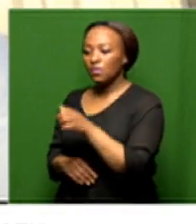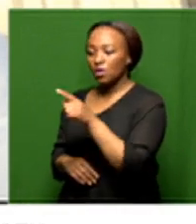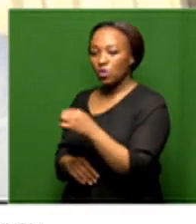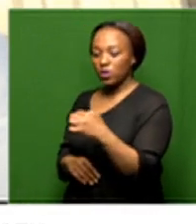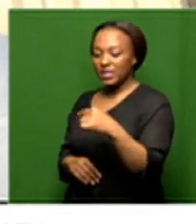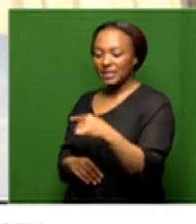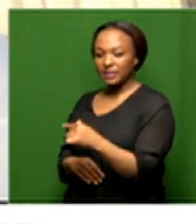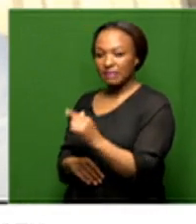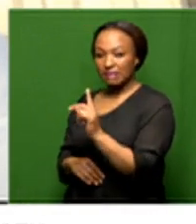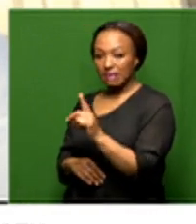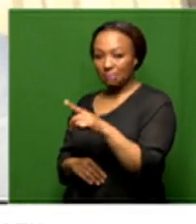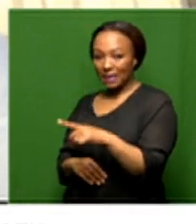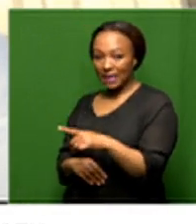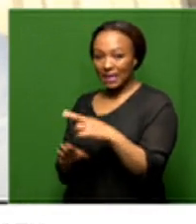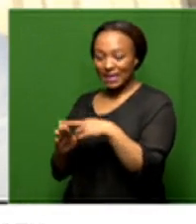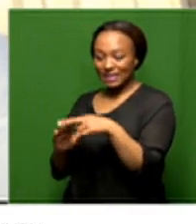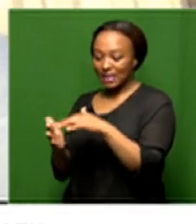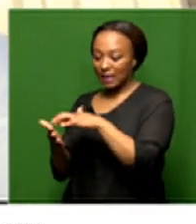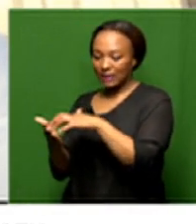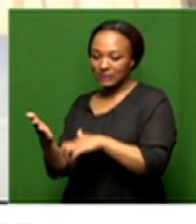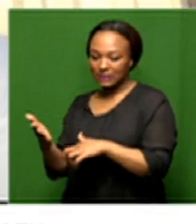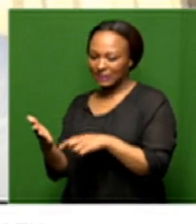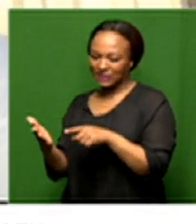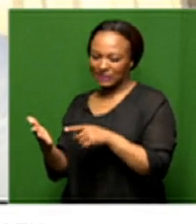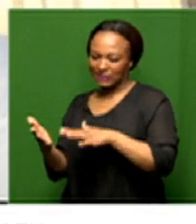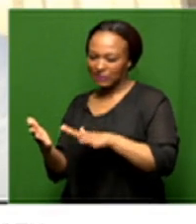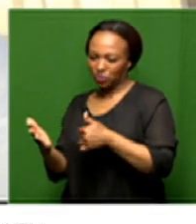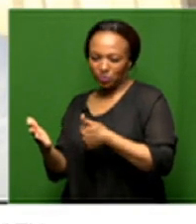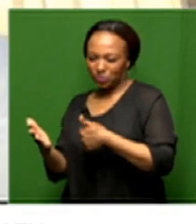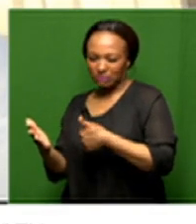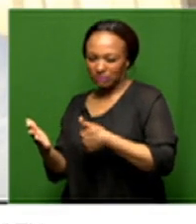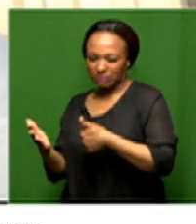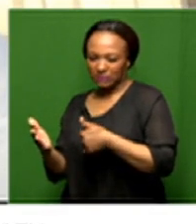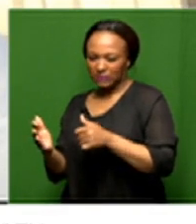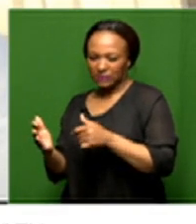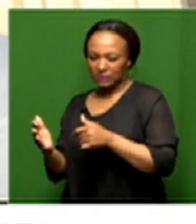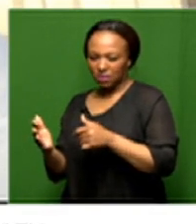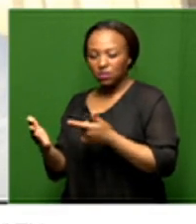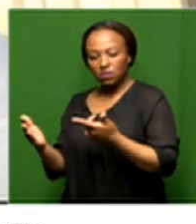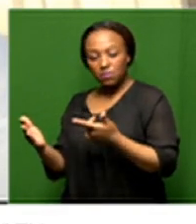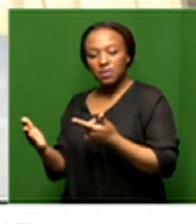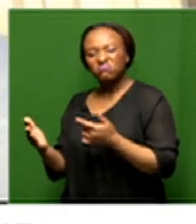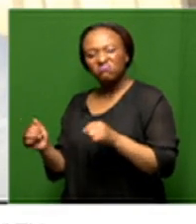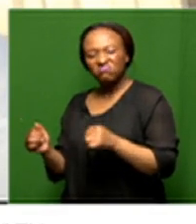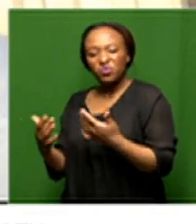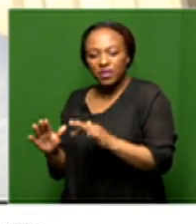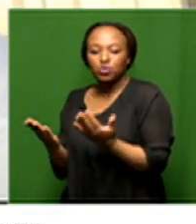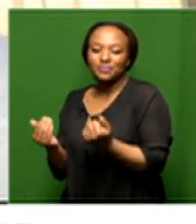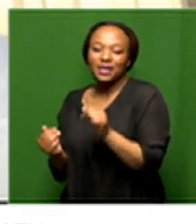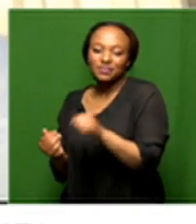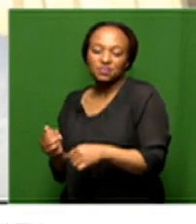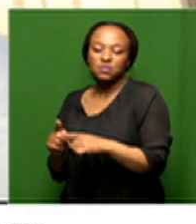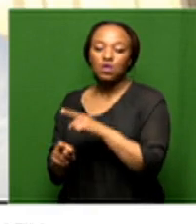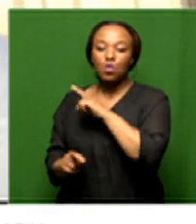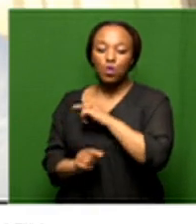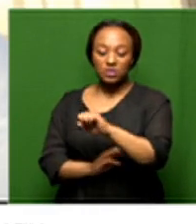gdp results which really were not good at all but not unexpected this is this is expected after seeing what